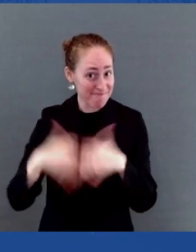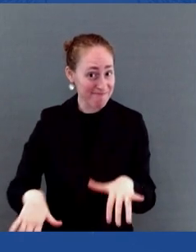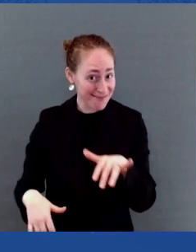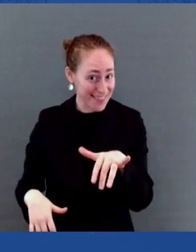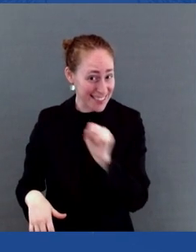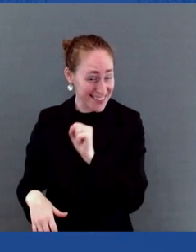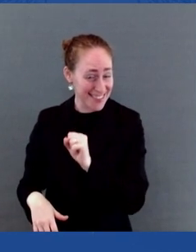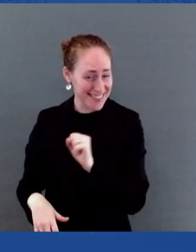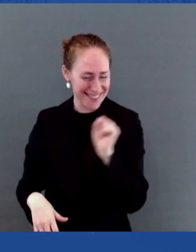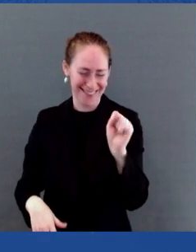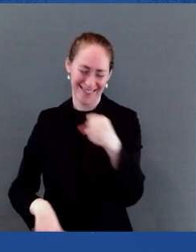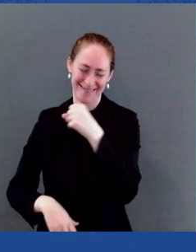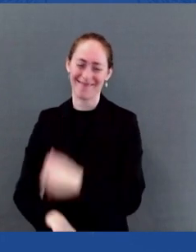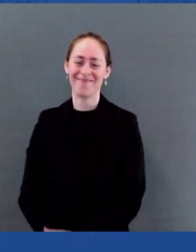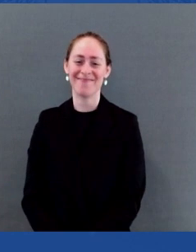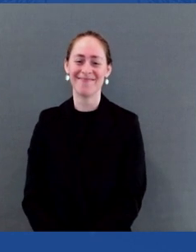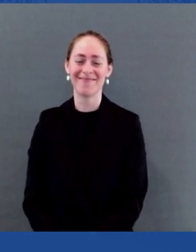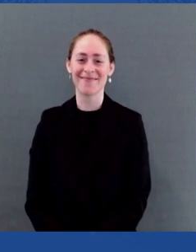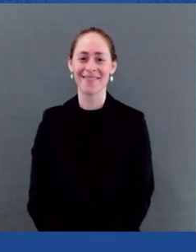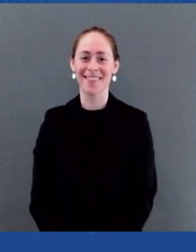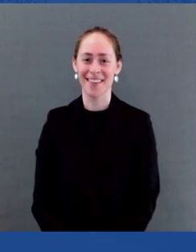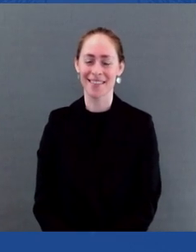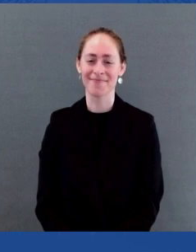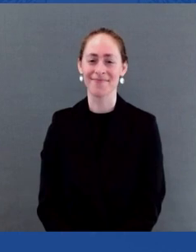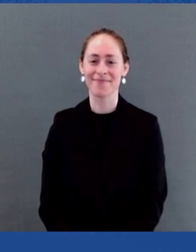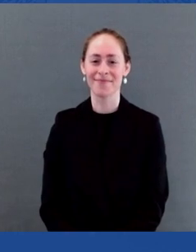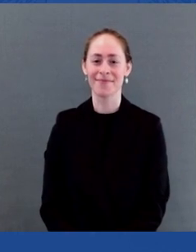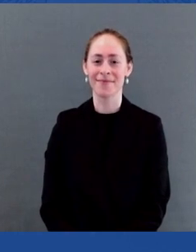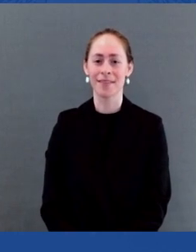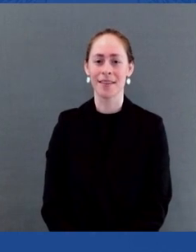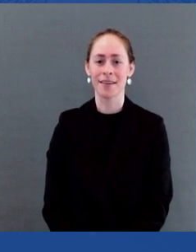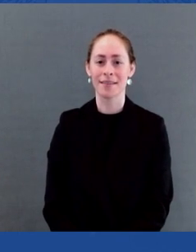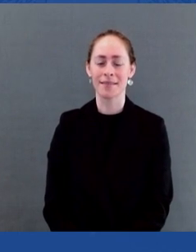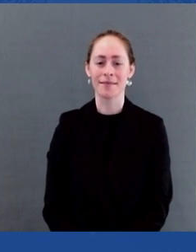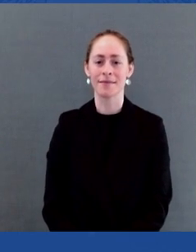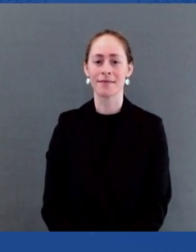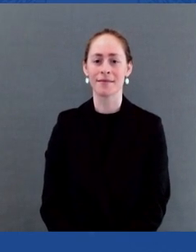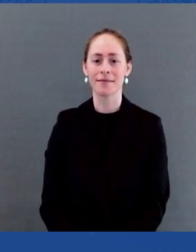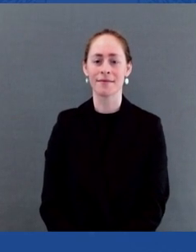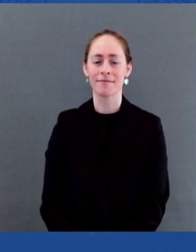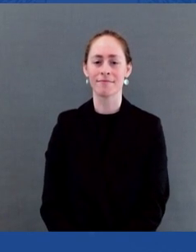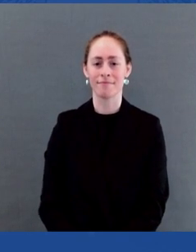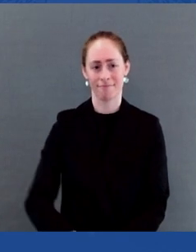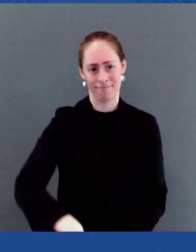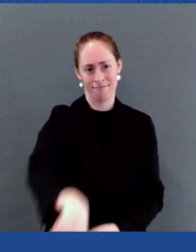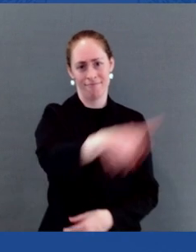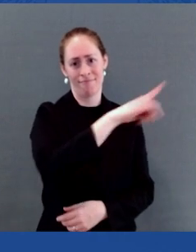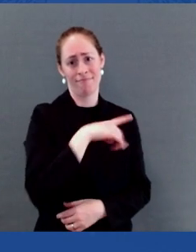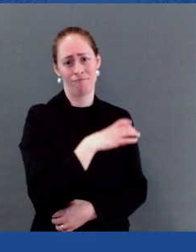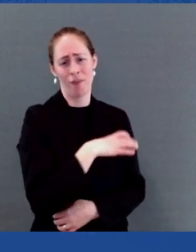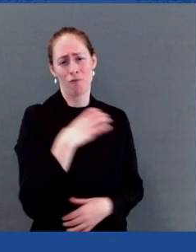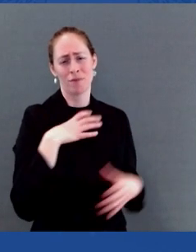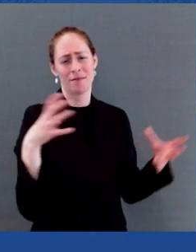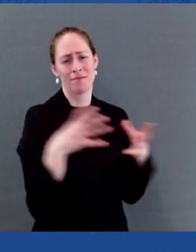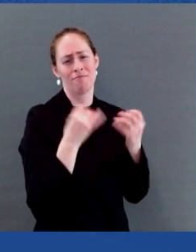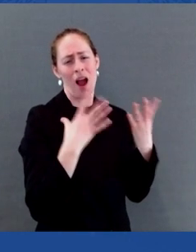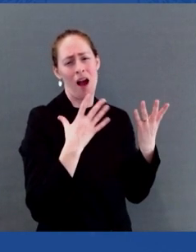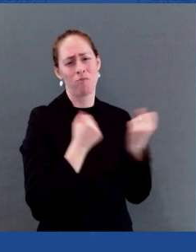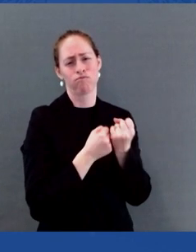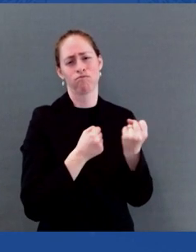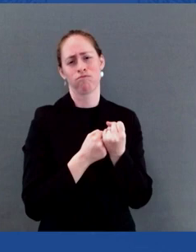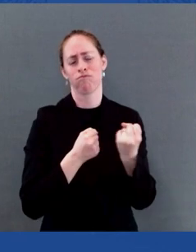We've got some great congressional champions for this work here today, starting with a woman who, as I said, I've already mentioned,